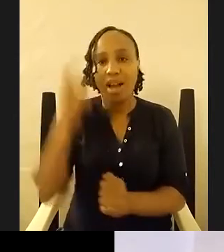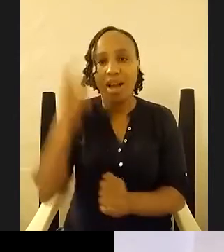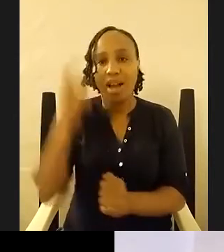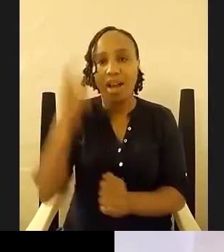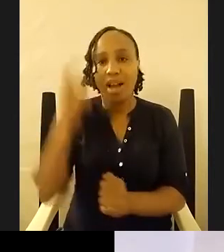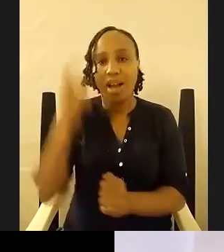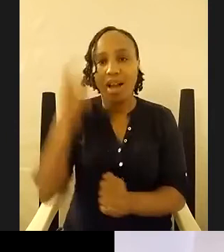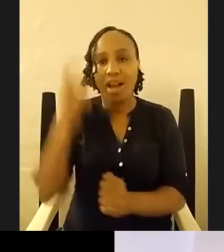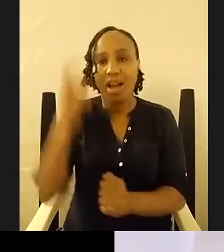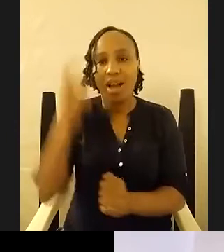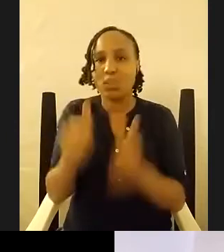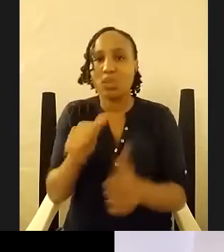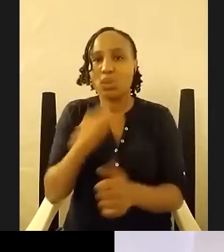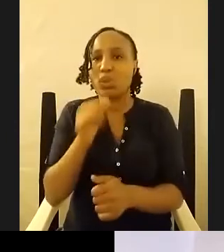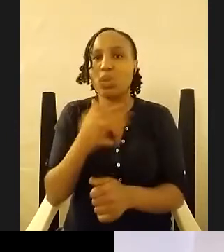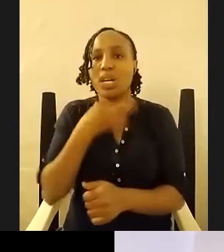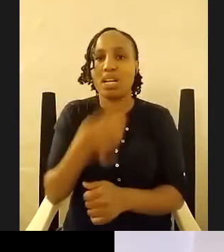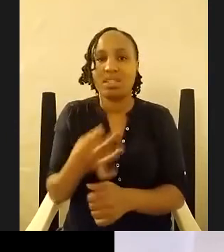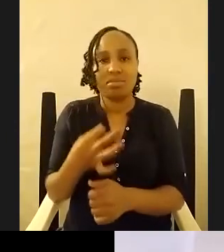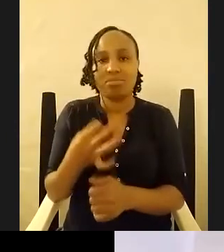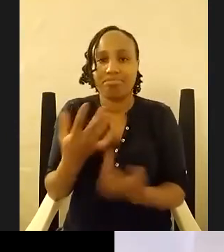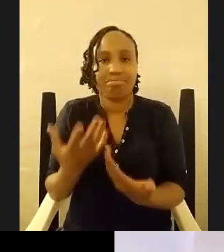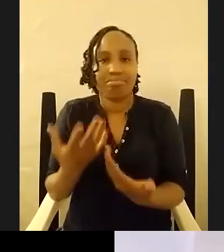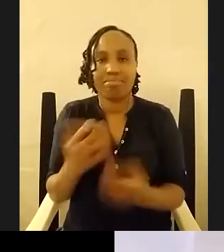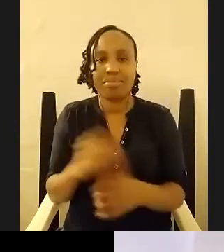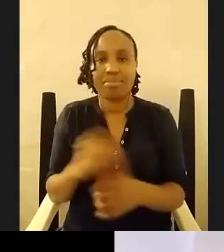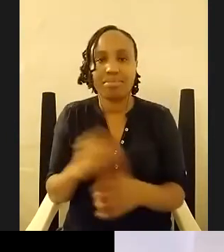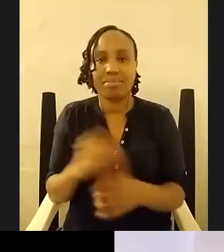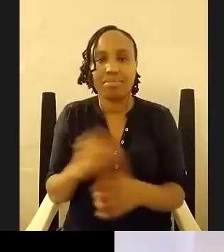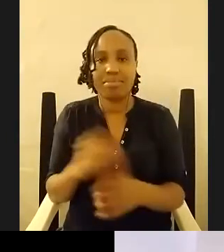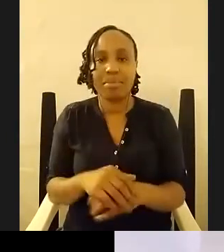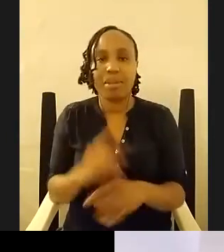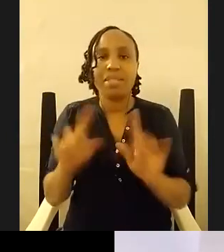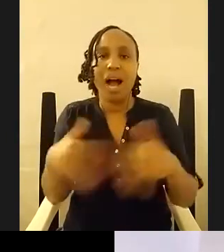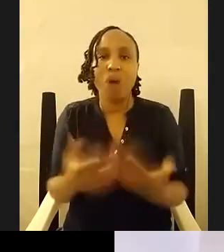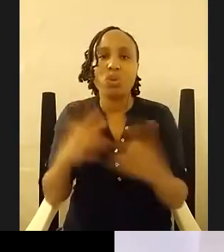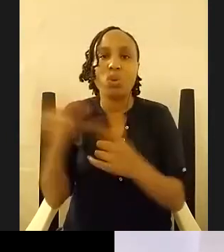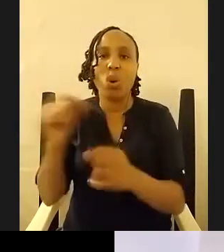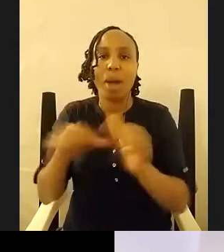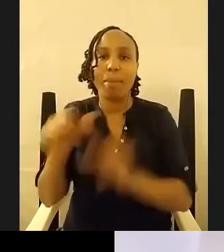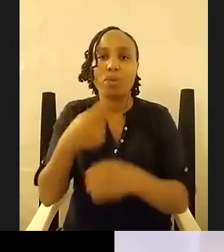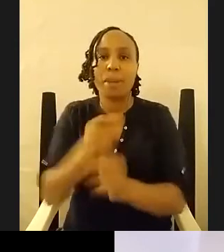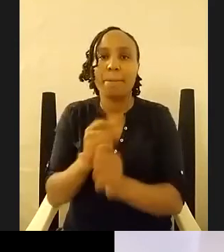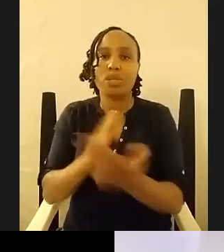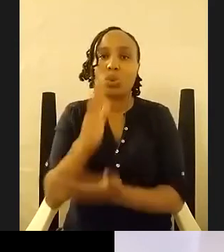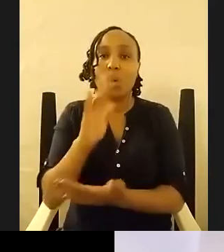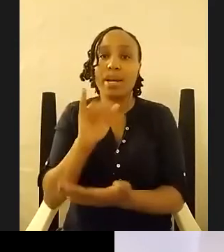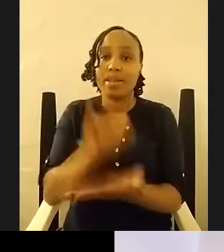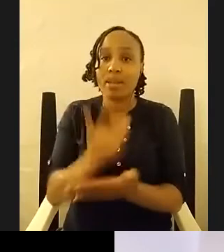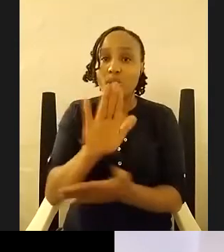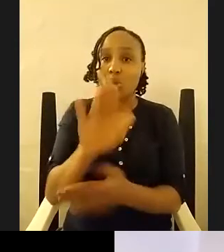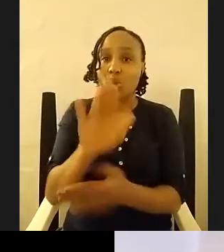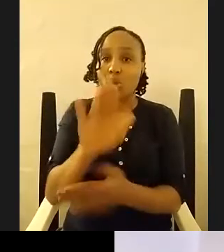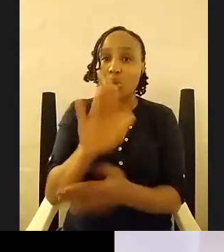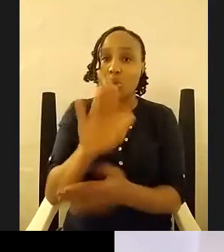like a restaurant meal yeah but how do you how do you go about ensuring that you know your work draws the reader in what do you what do you do